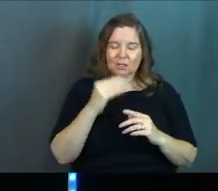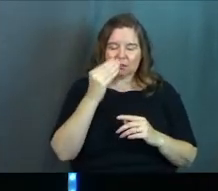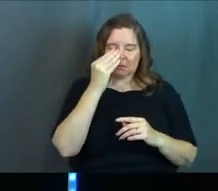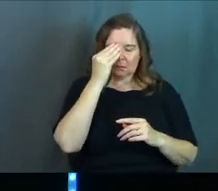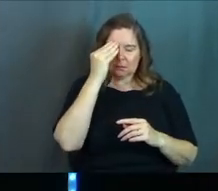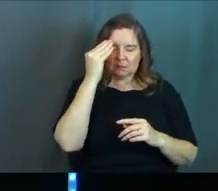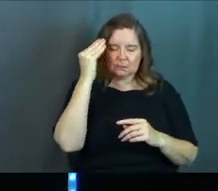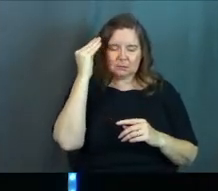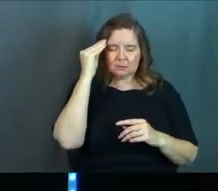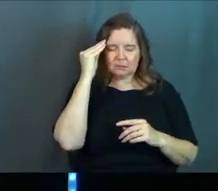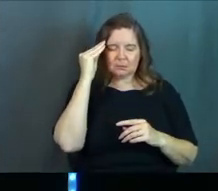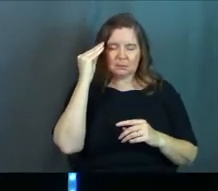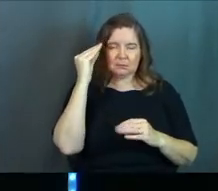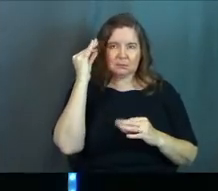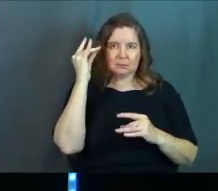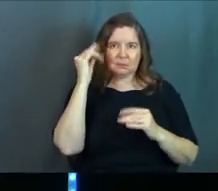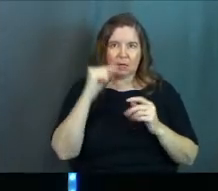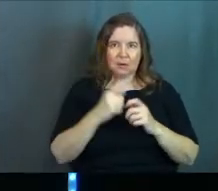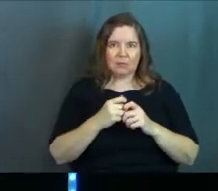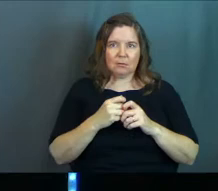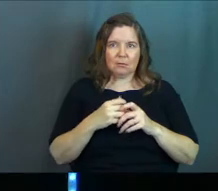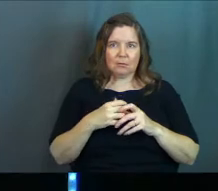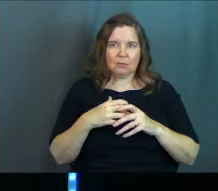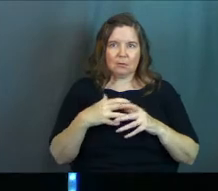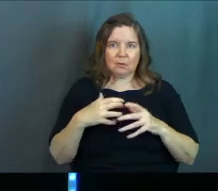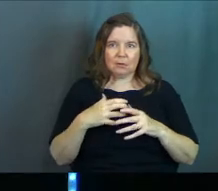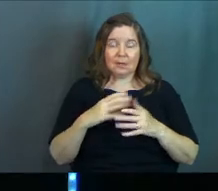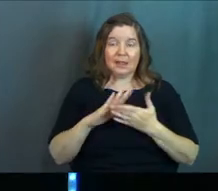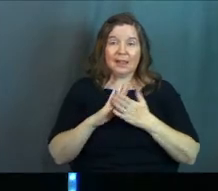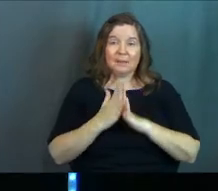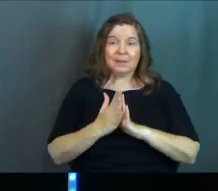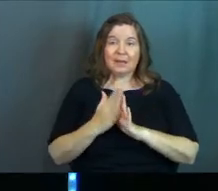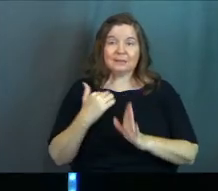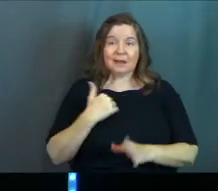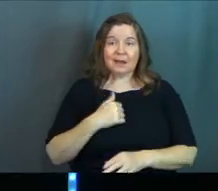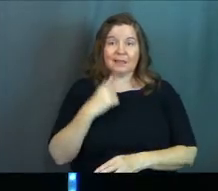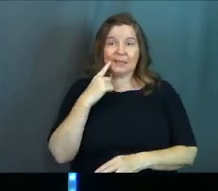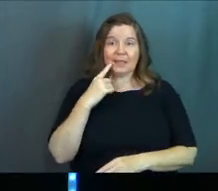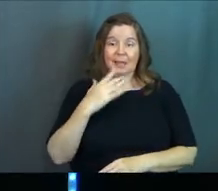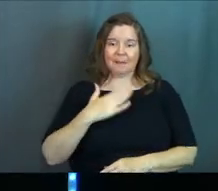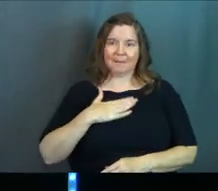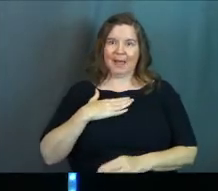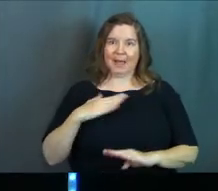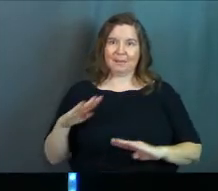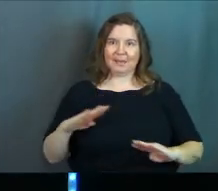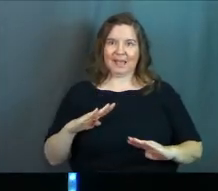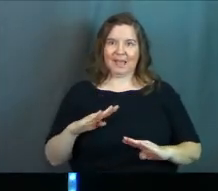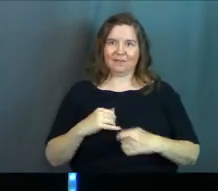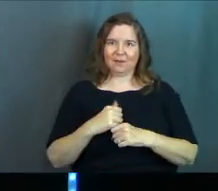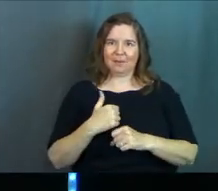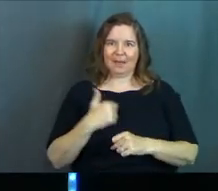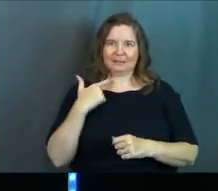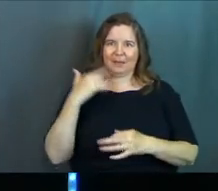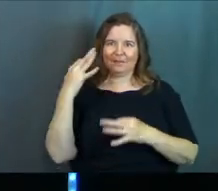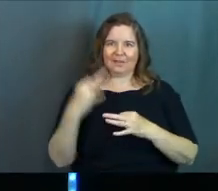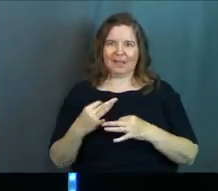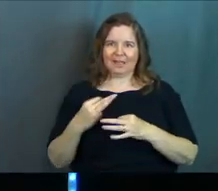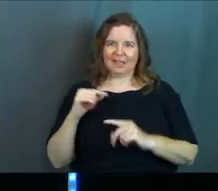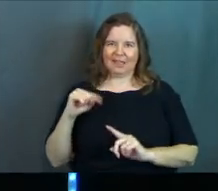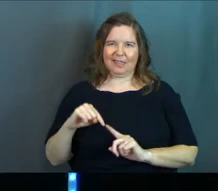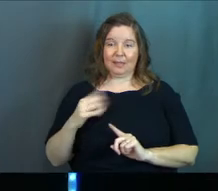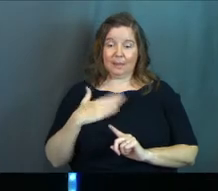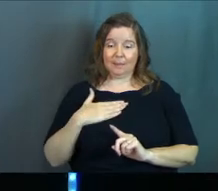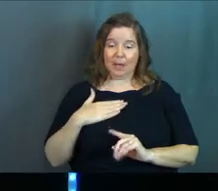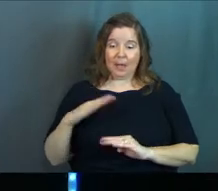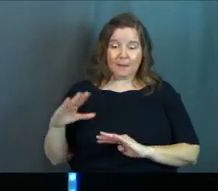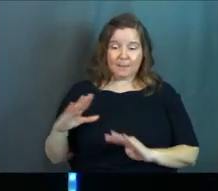every single church kid. It's all of us. That it's my behavior that makes my faith. It's my behavior